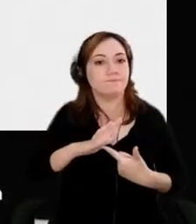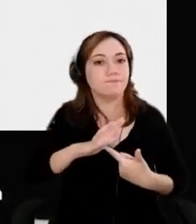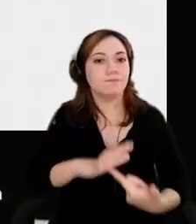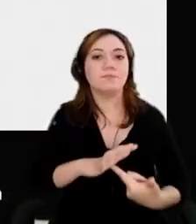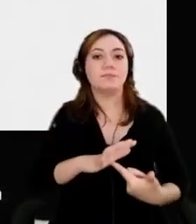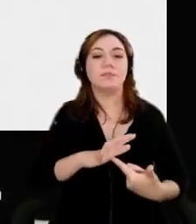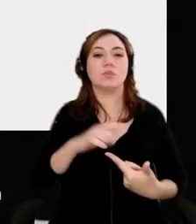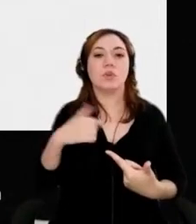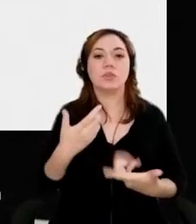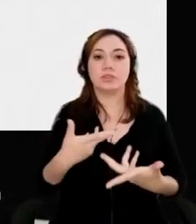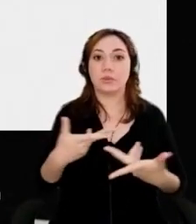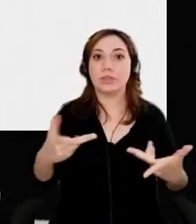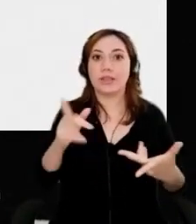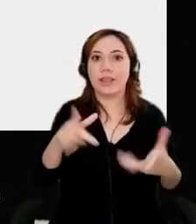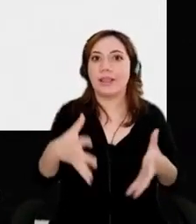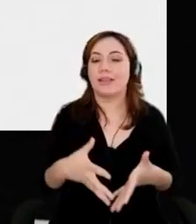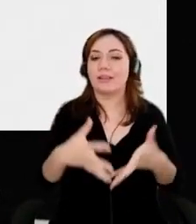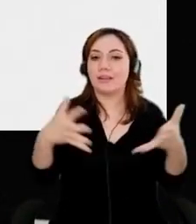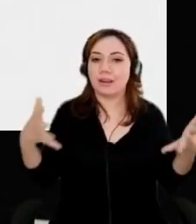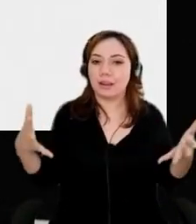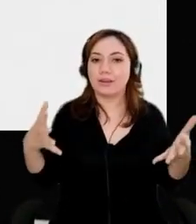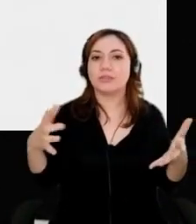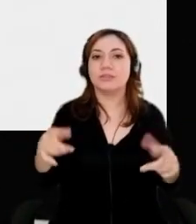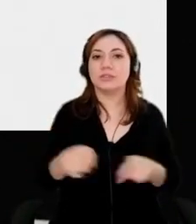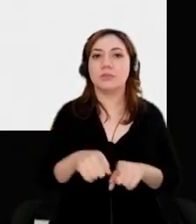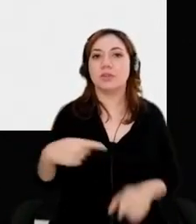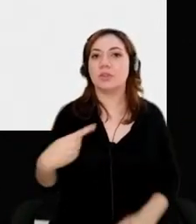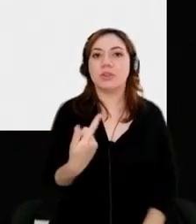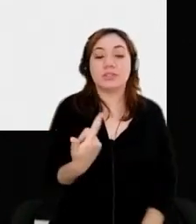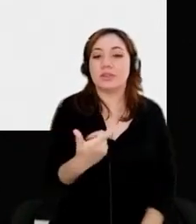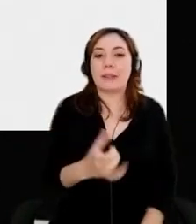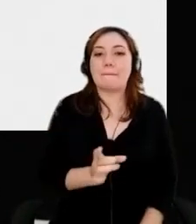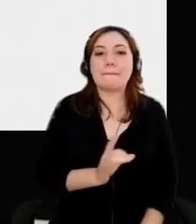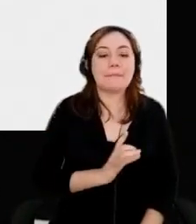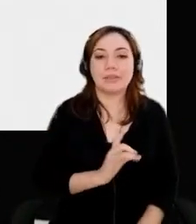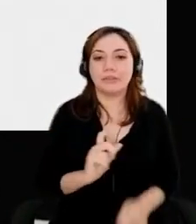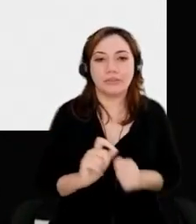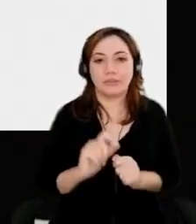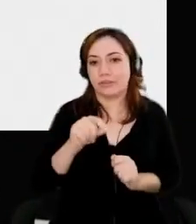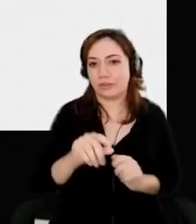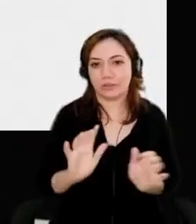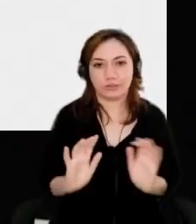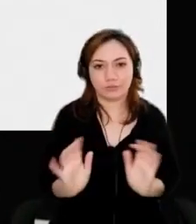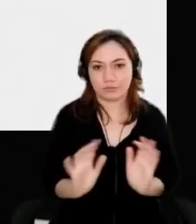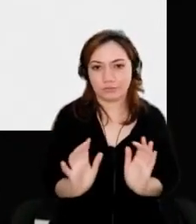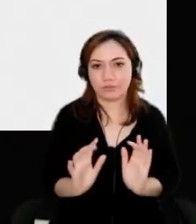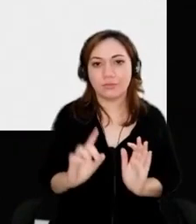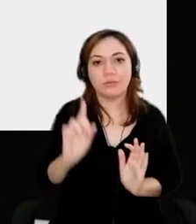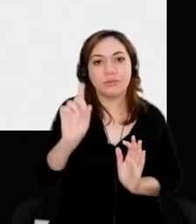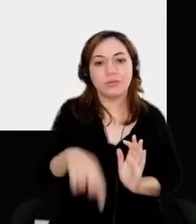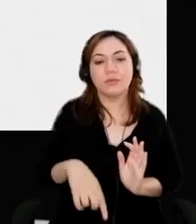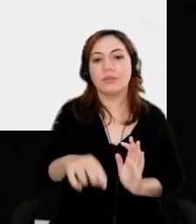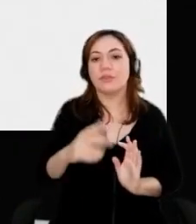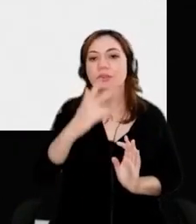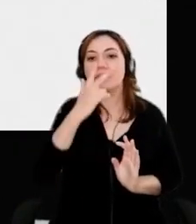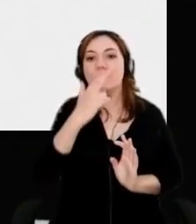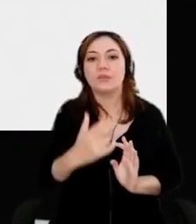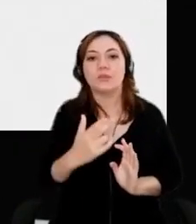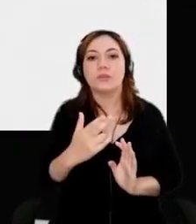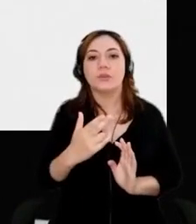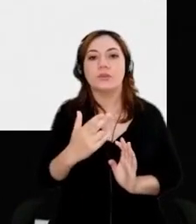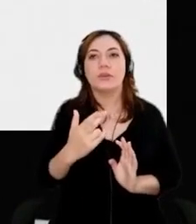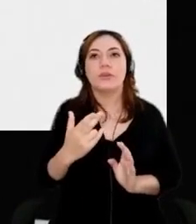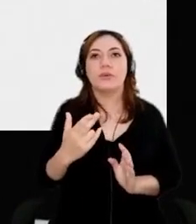And, you know, we are not afraid to do that. And we're not afraid to put out something that